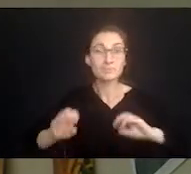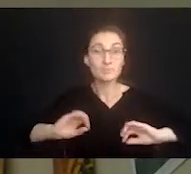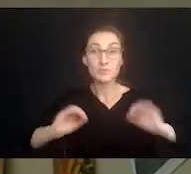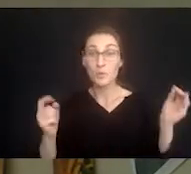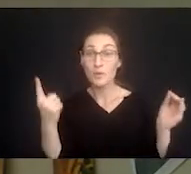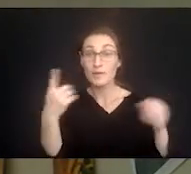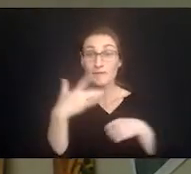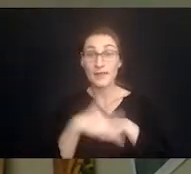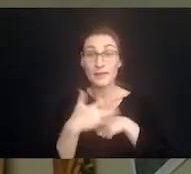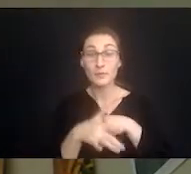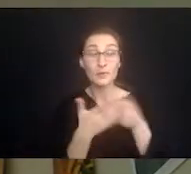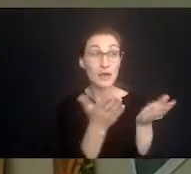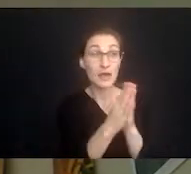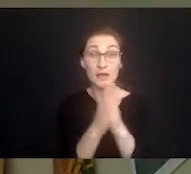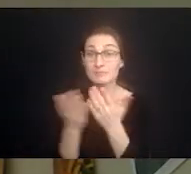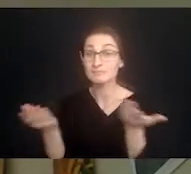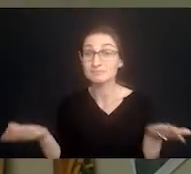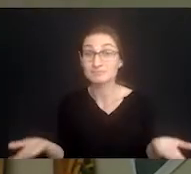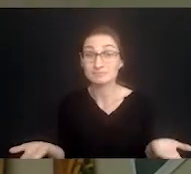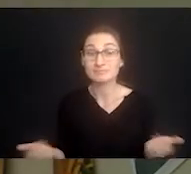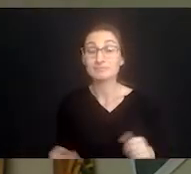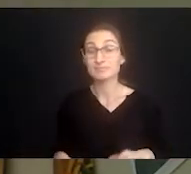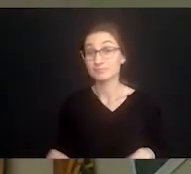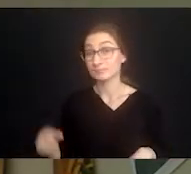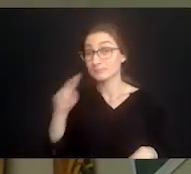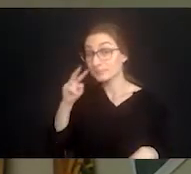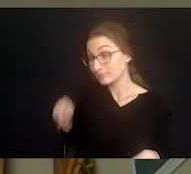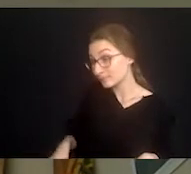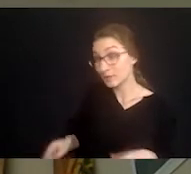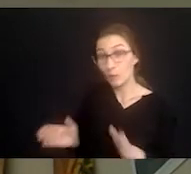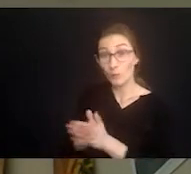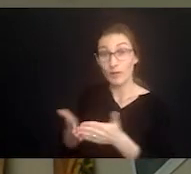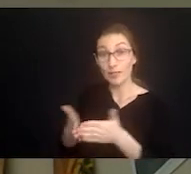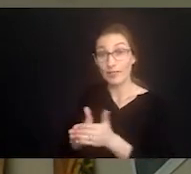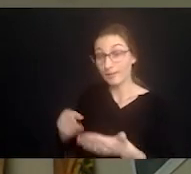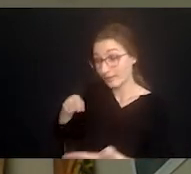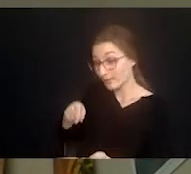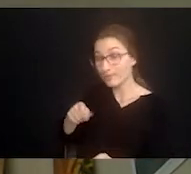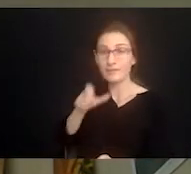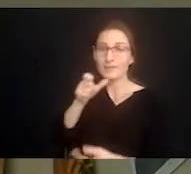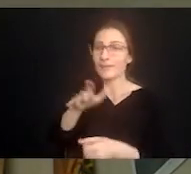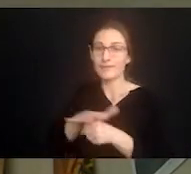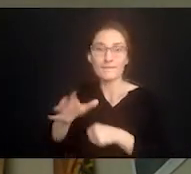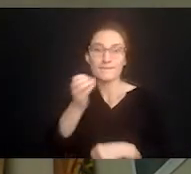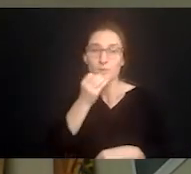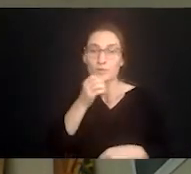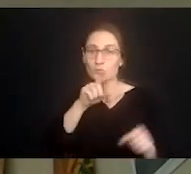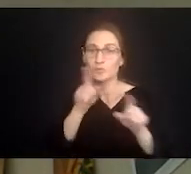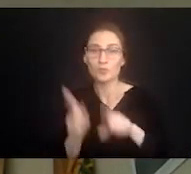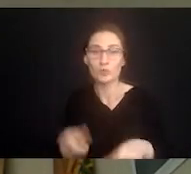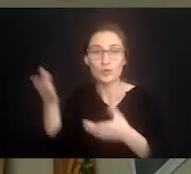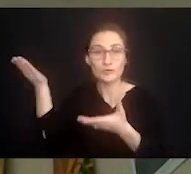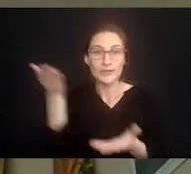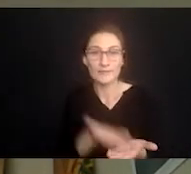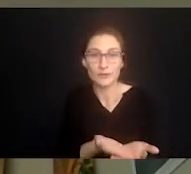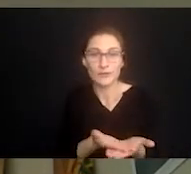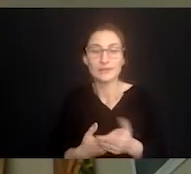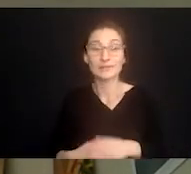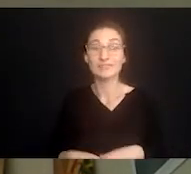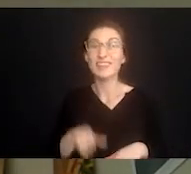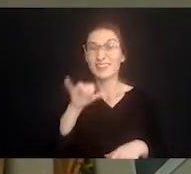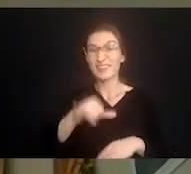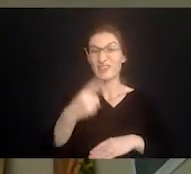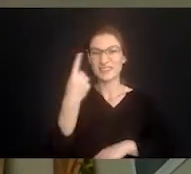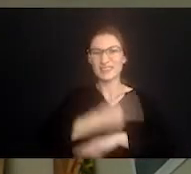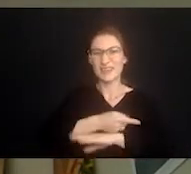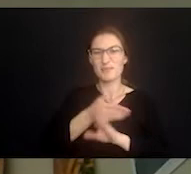morning. Things were looking kind of bleak. So he checked his wallet. He didn't have enough money to order food for delivery. And this